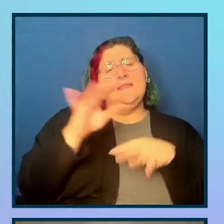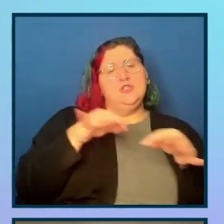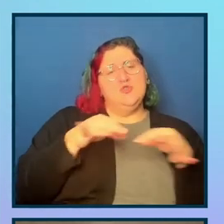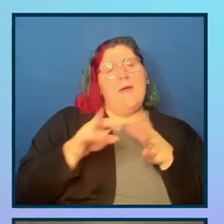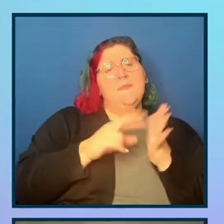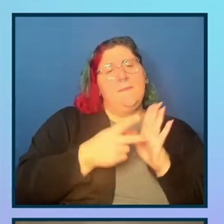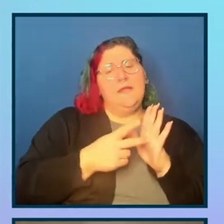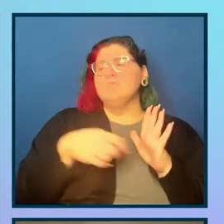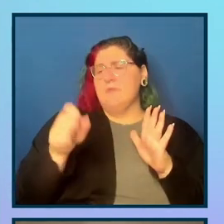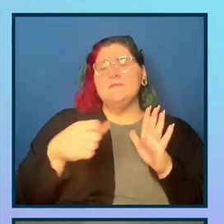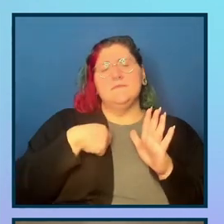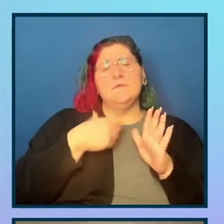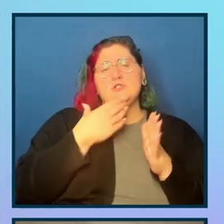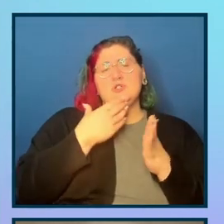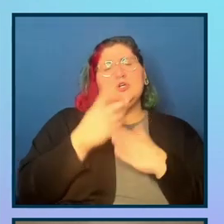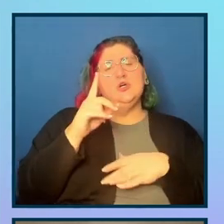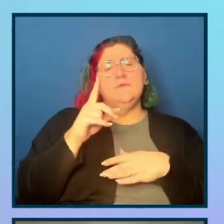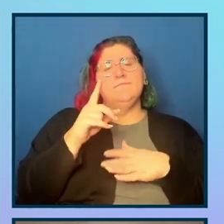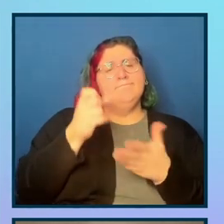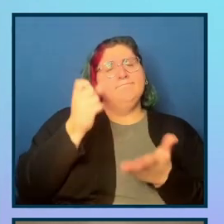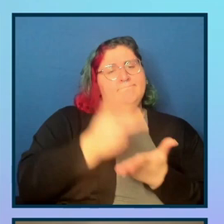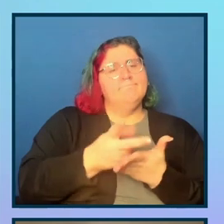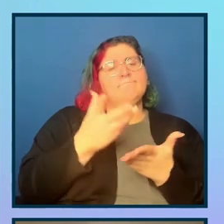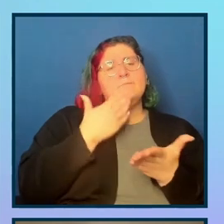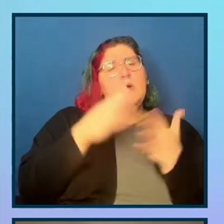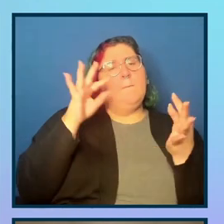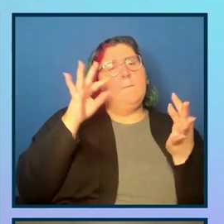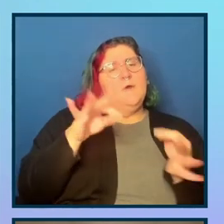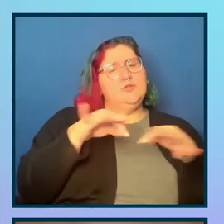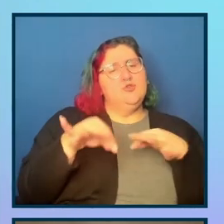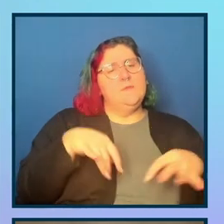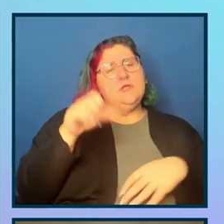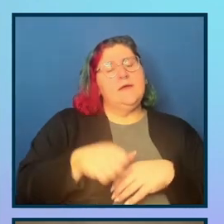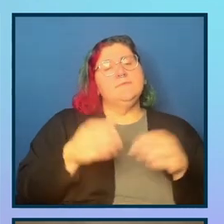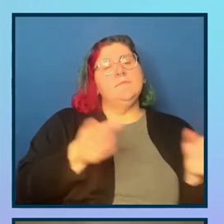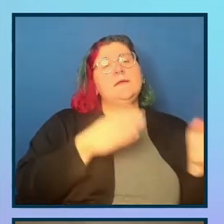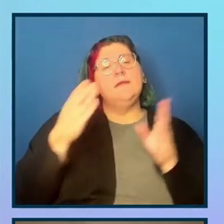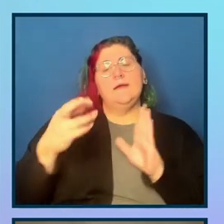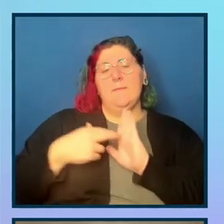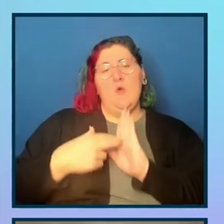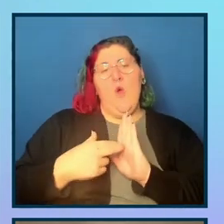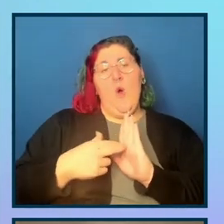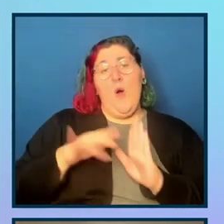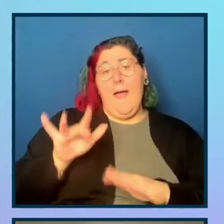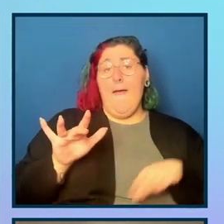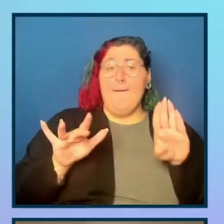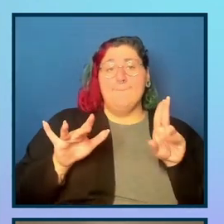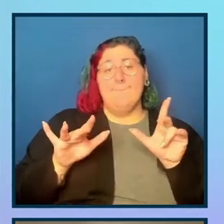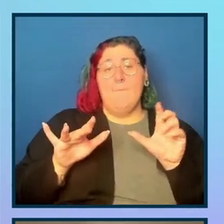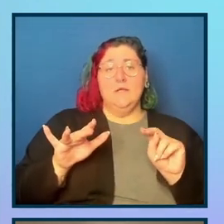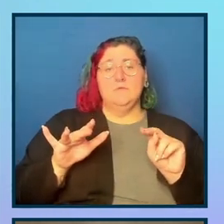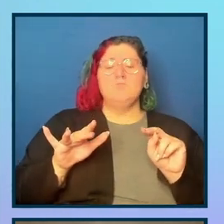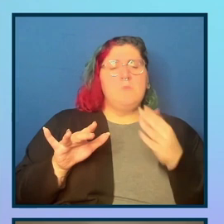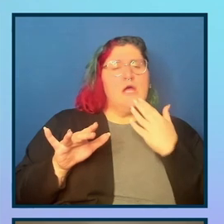It is, I think it, it describes it perfectly. Uh, next up is the, is the role, which is button. And I think that's a good, a good role to have